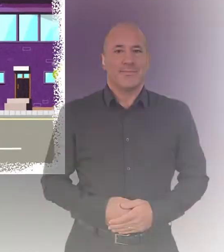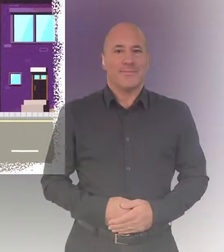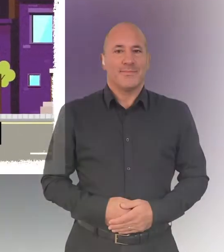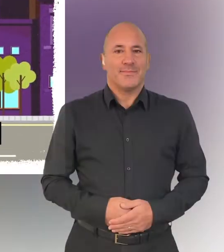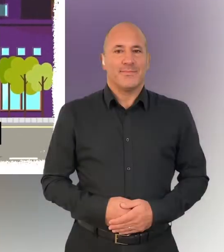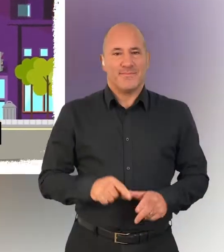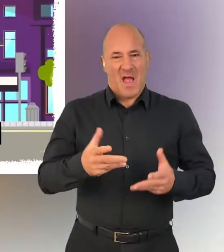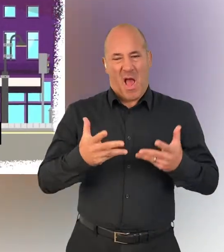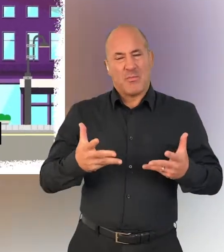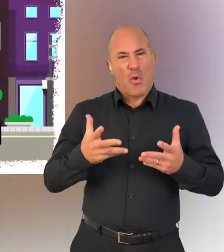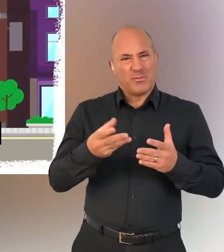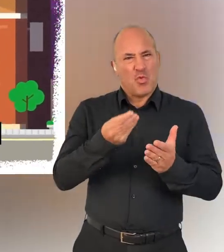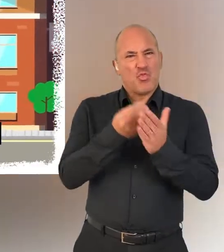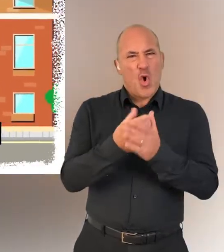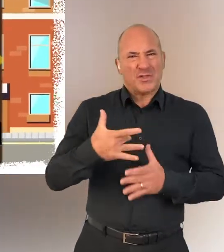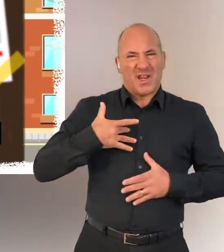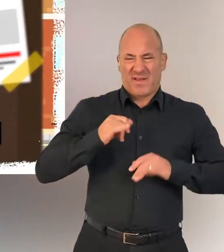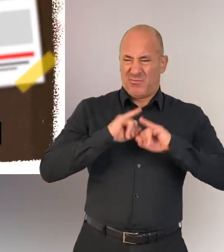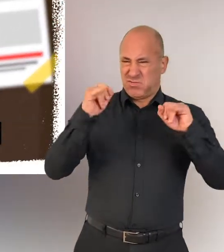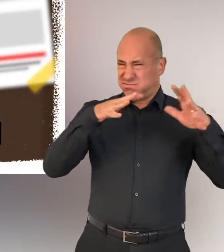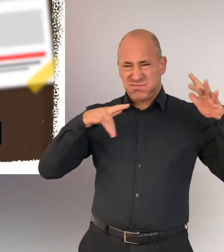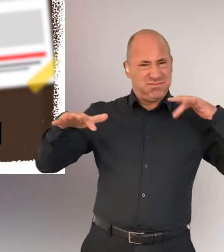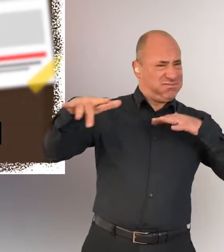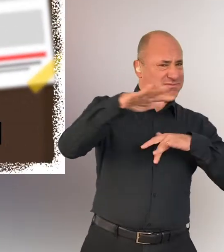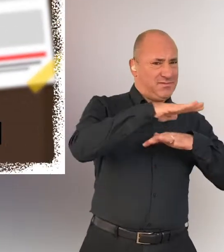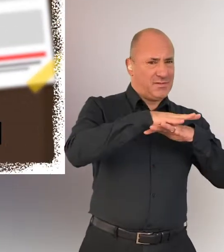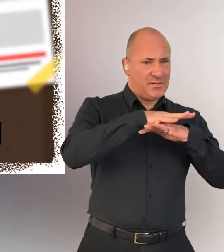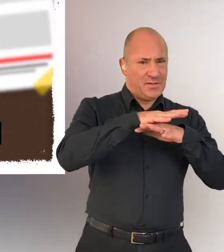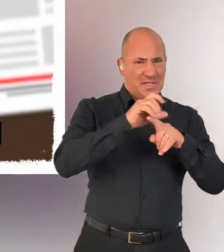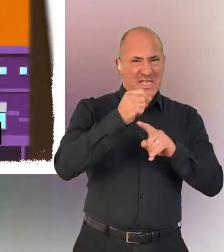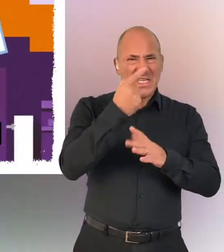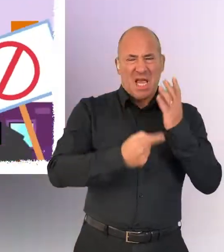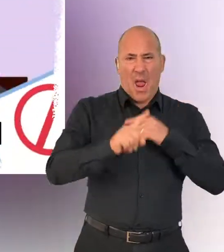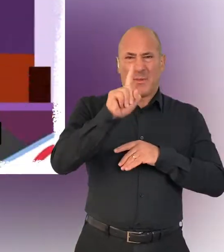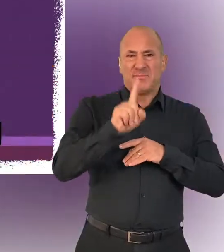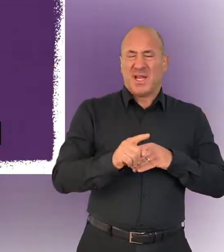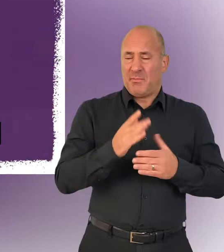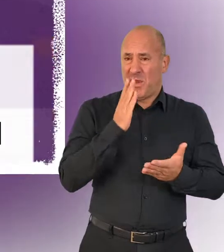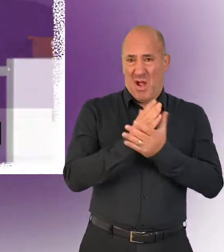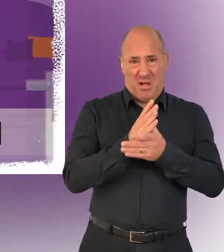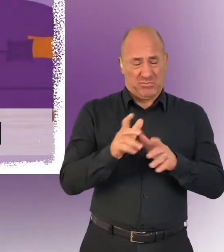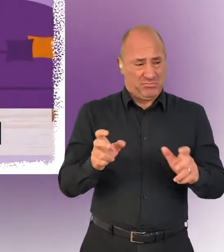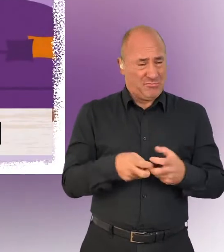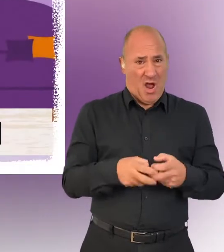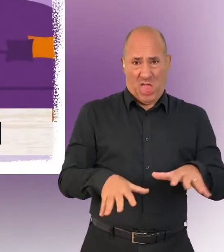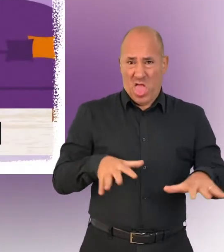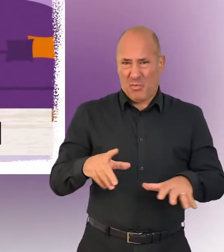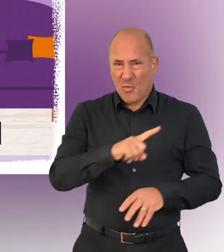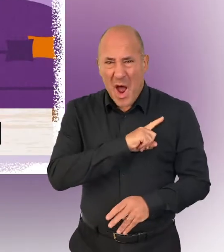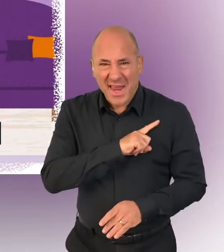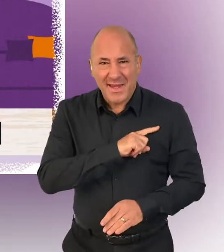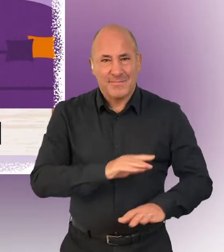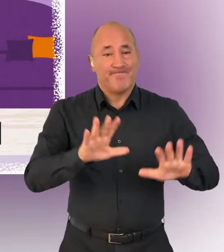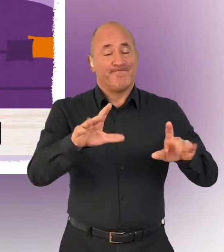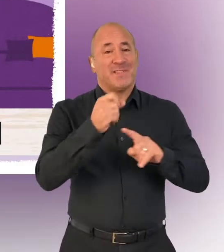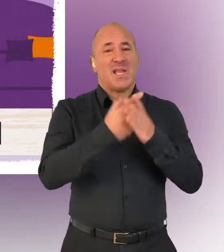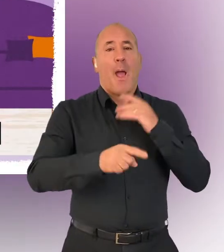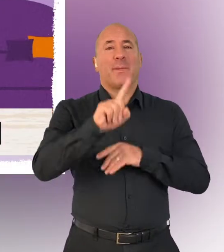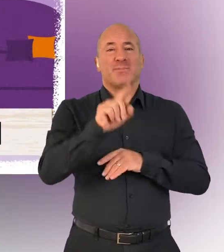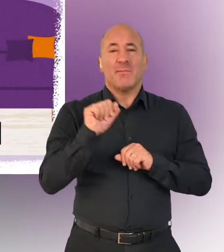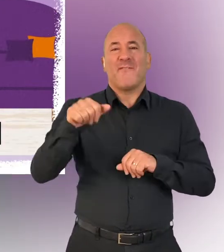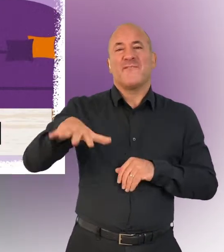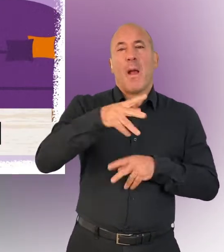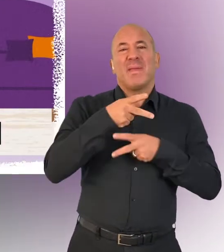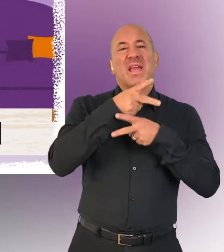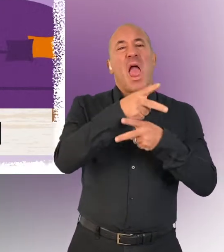Disabled people are caught in the middle of the current cost of living storm. But why? Disabled people and family